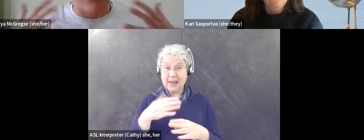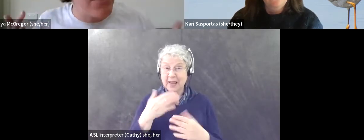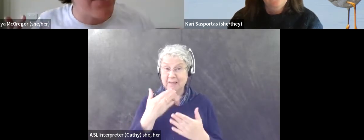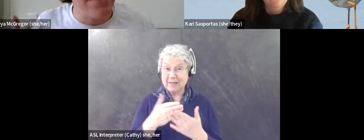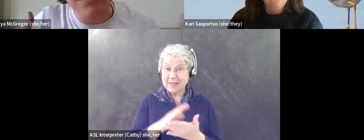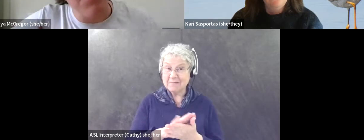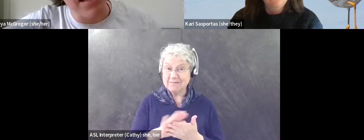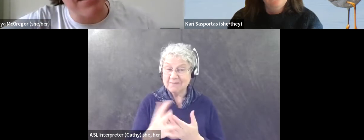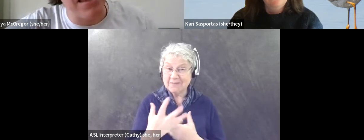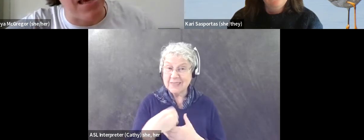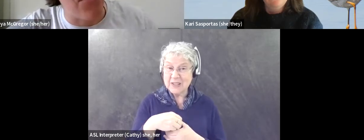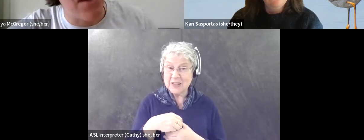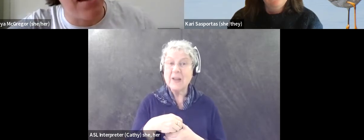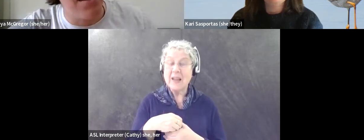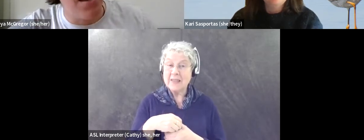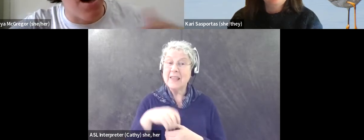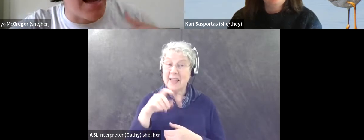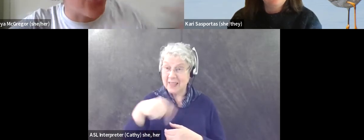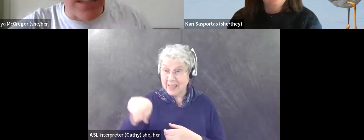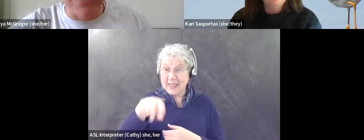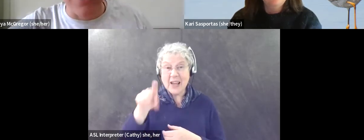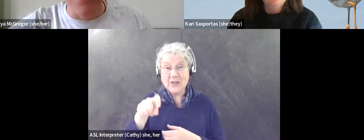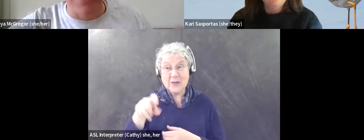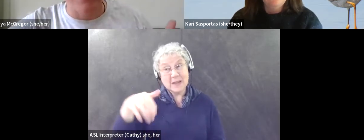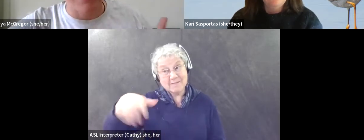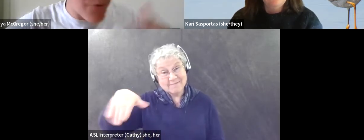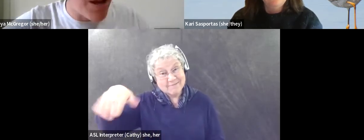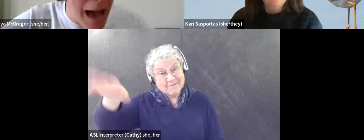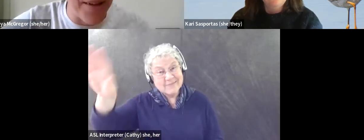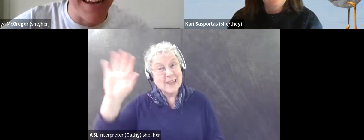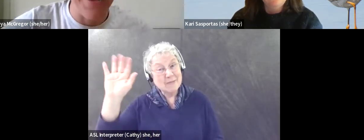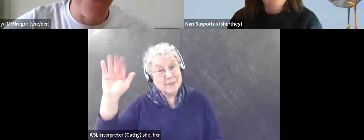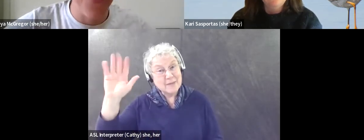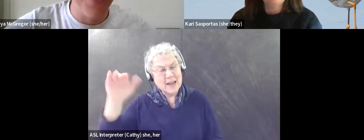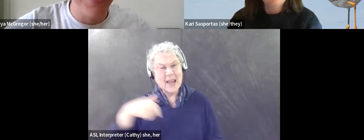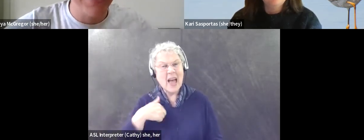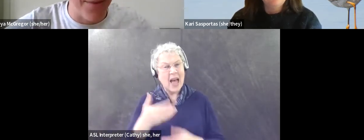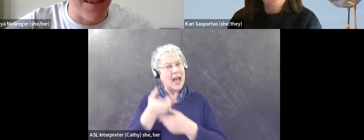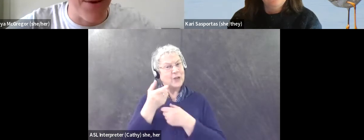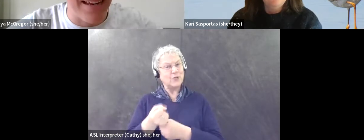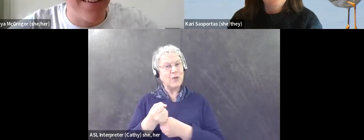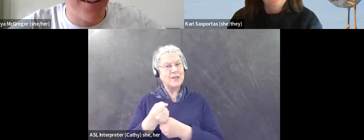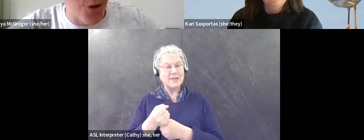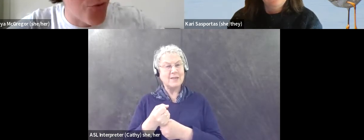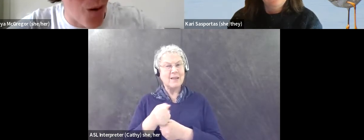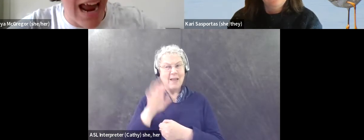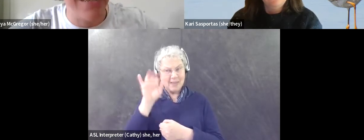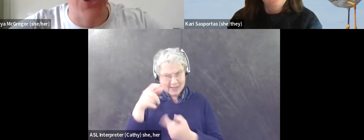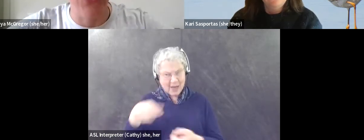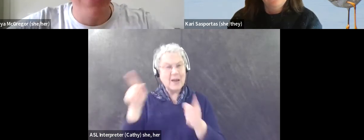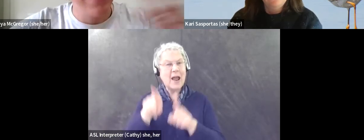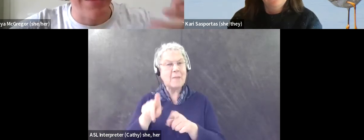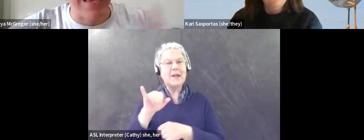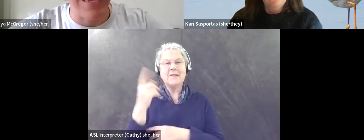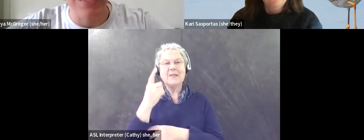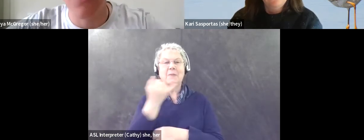inclusively that they'd be asked to leave. And I trusted that that would happen if something went not right.